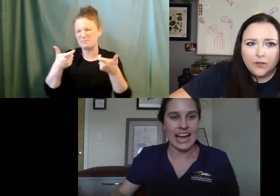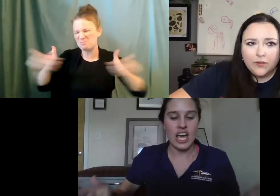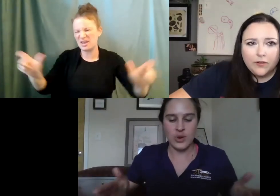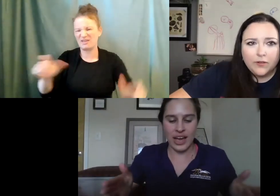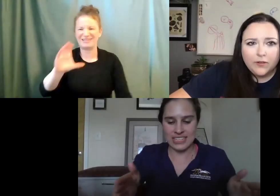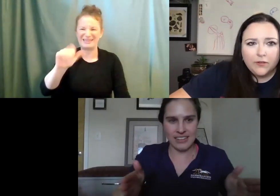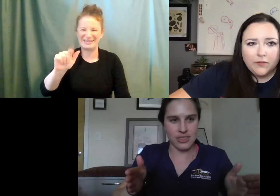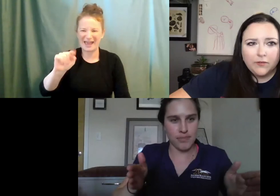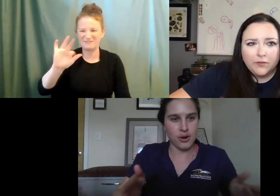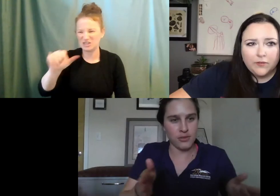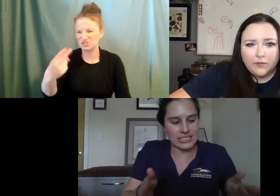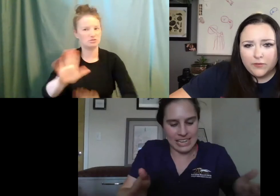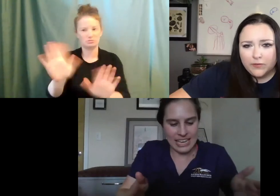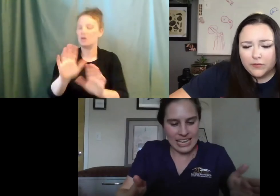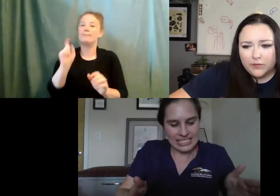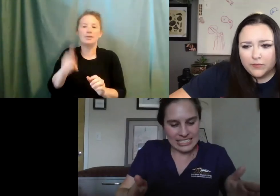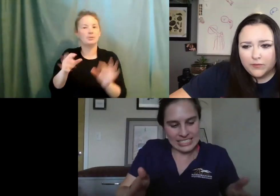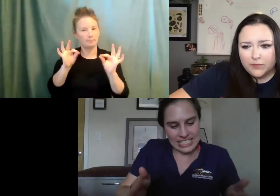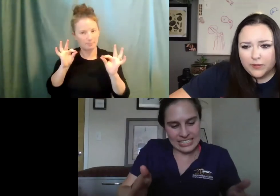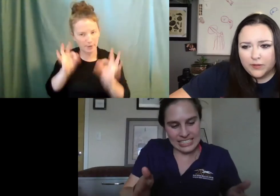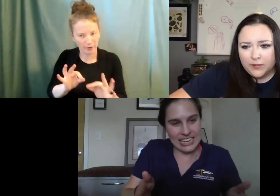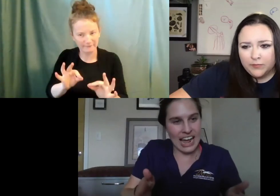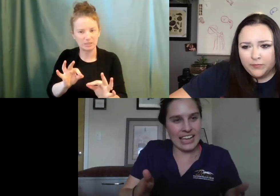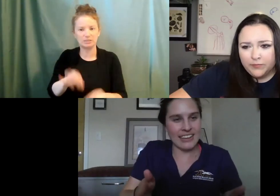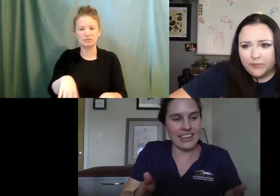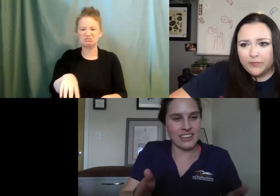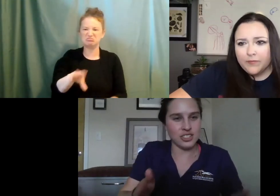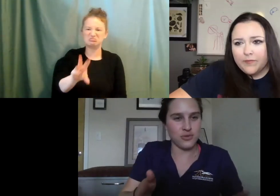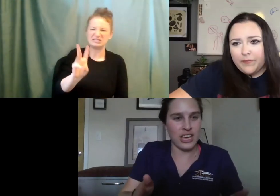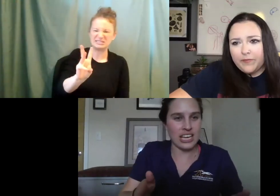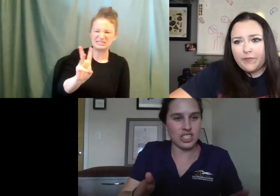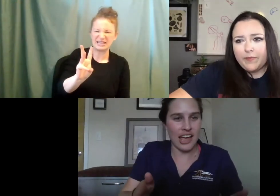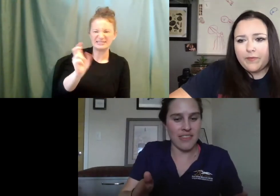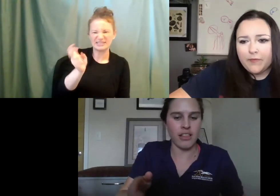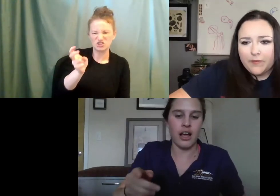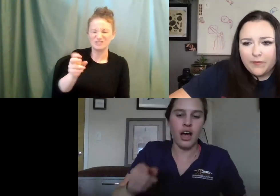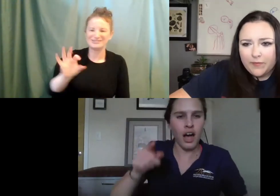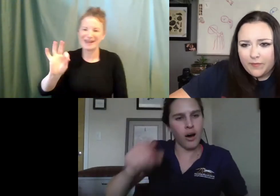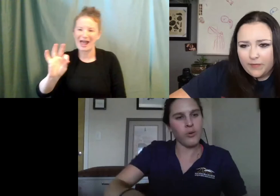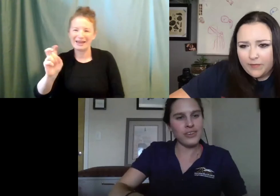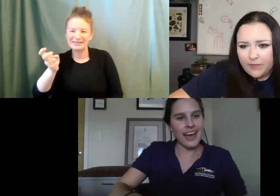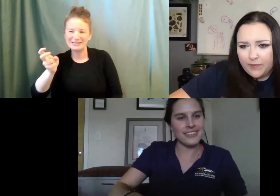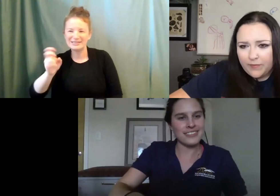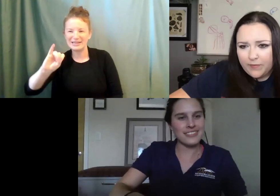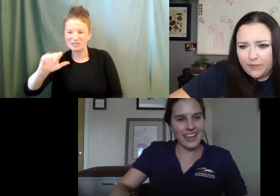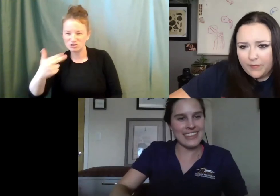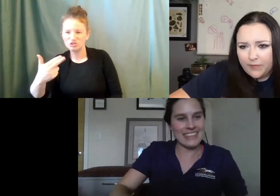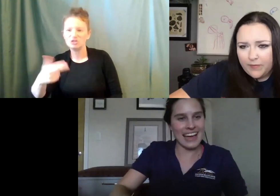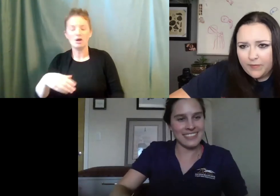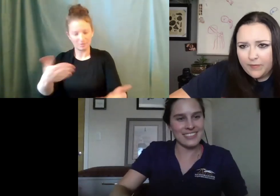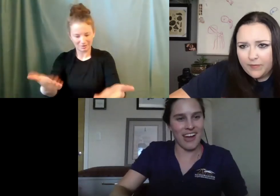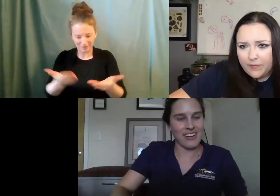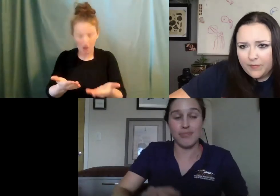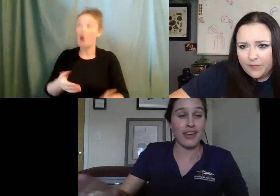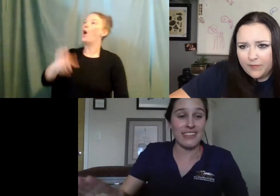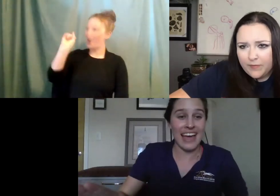that. You have to get like the perfect, like six to nine inch fish. And they're like, oh yes, I get